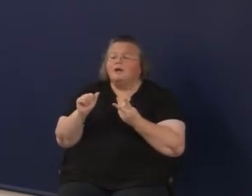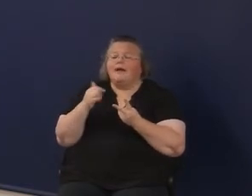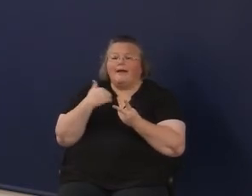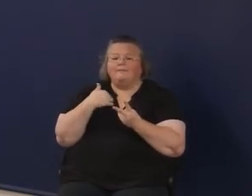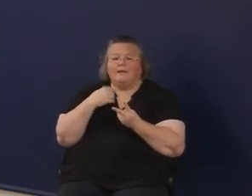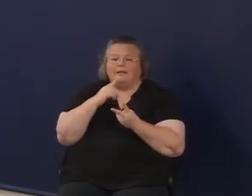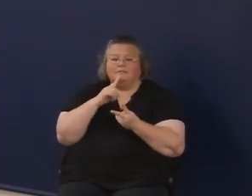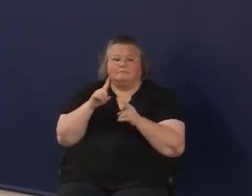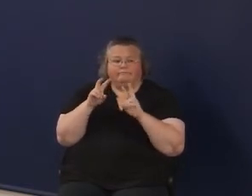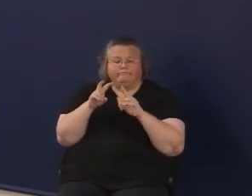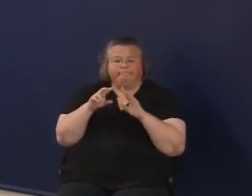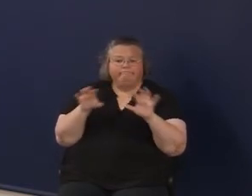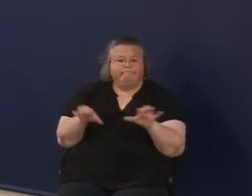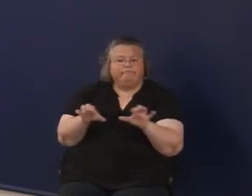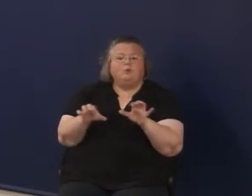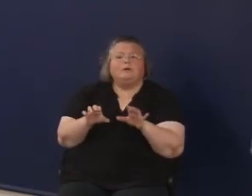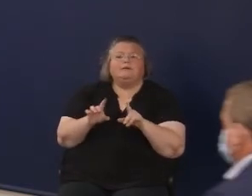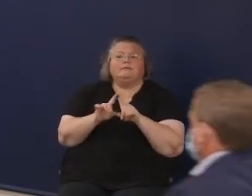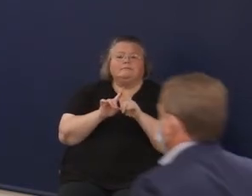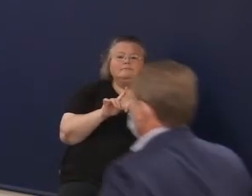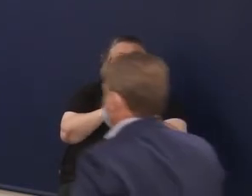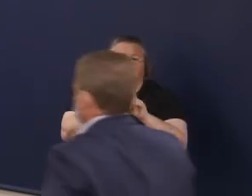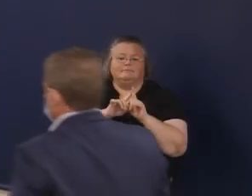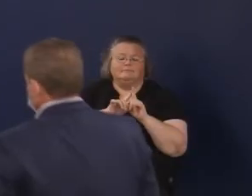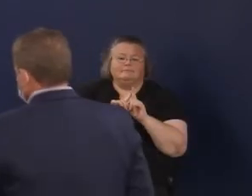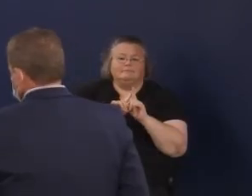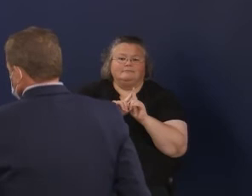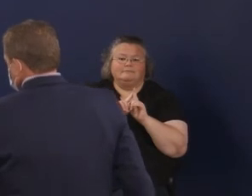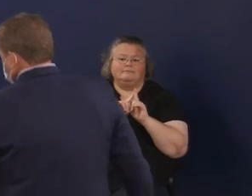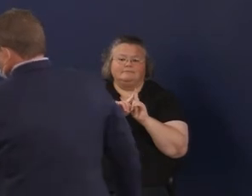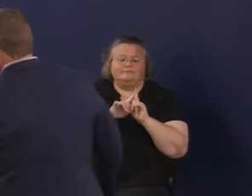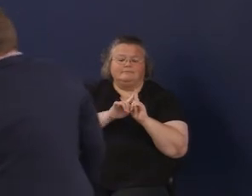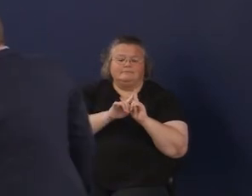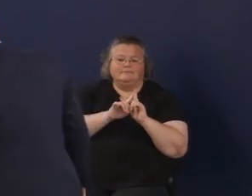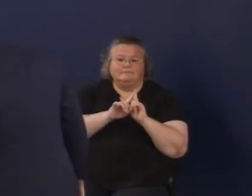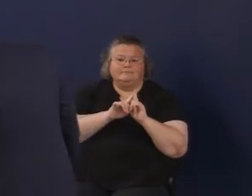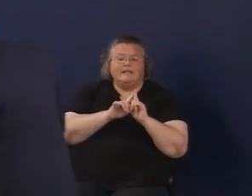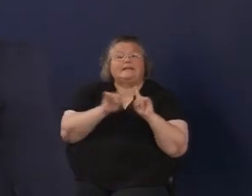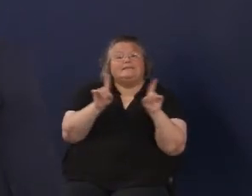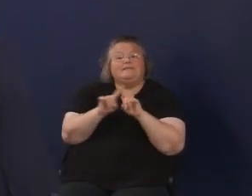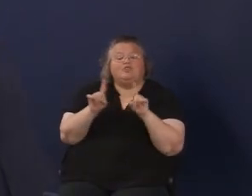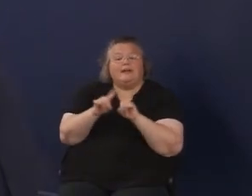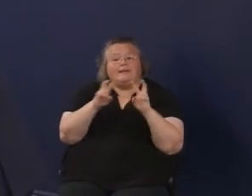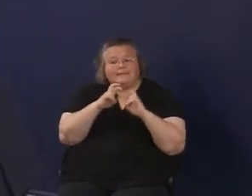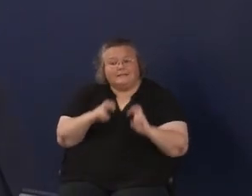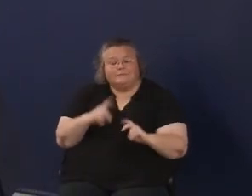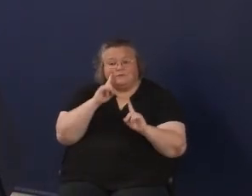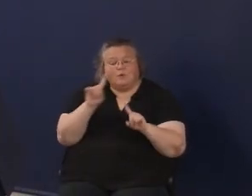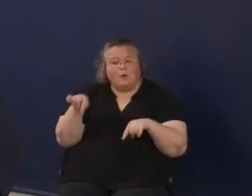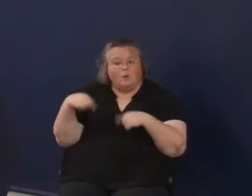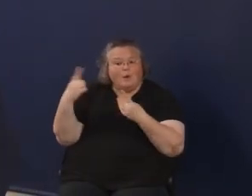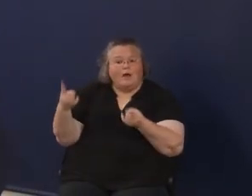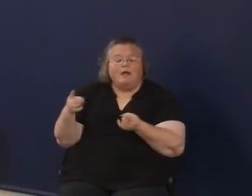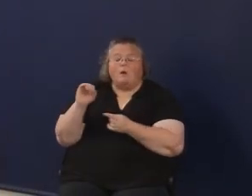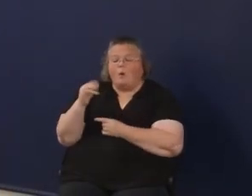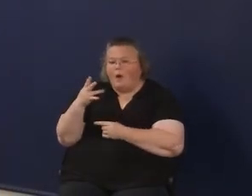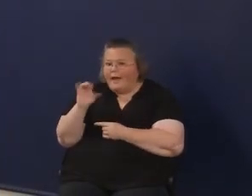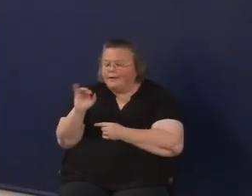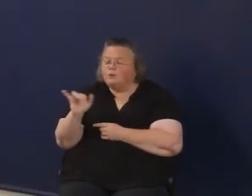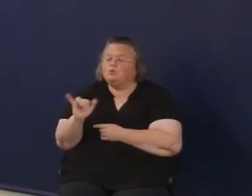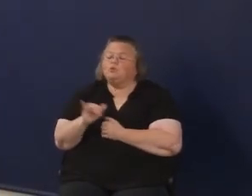assessment system working with, you know, John Tanner and different people like that, Ohio also too. I remember